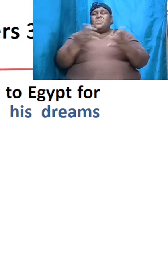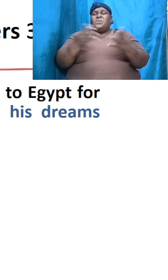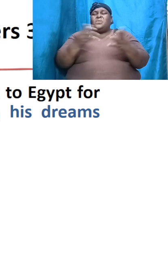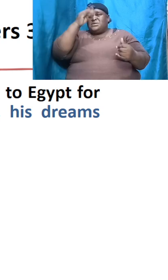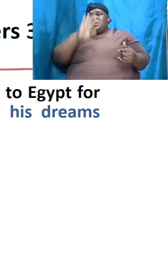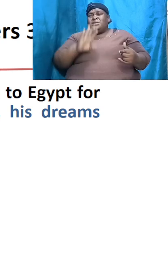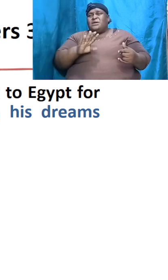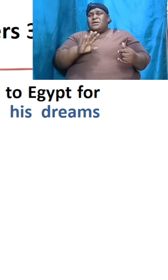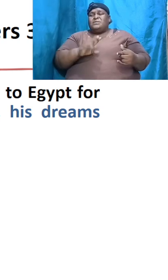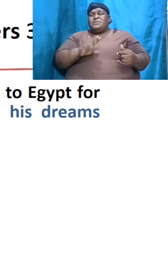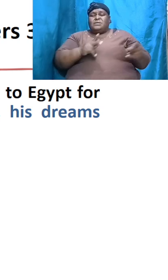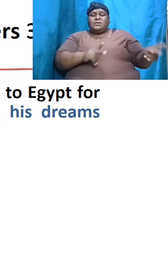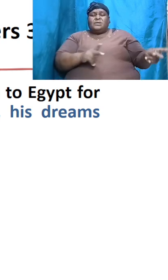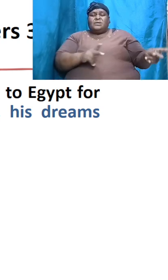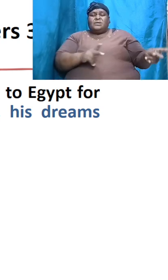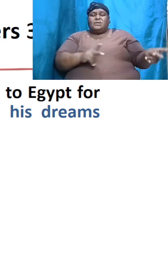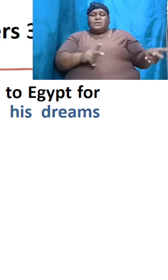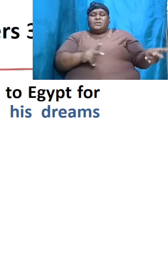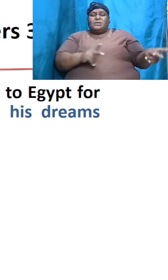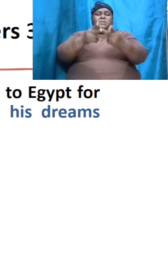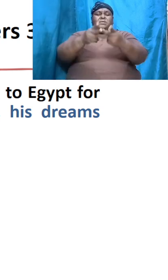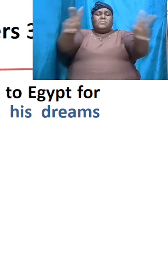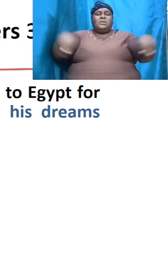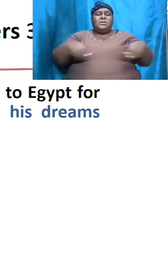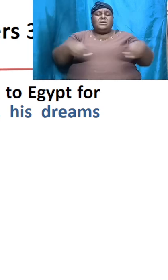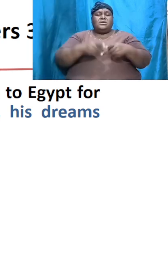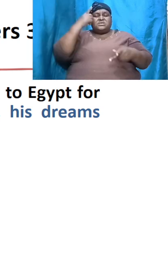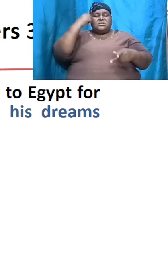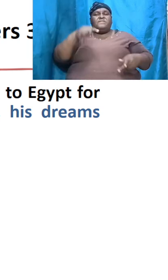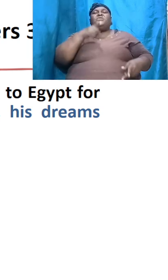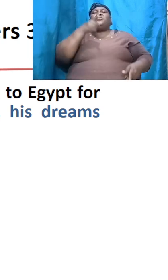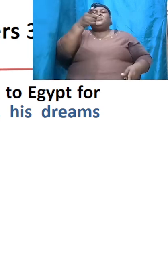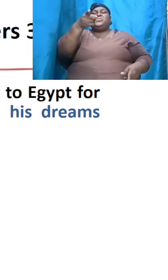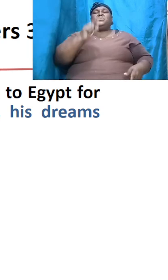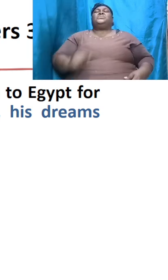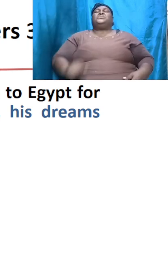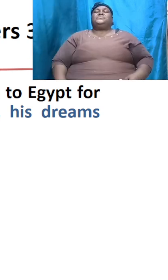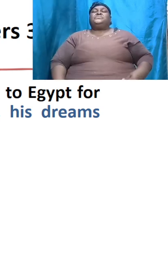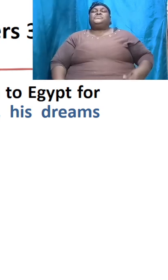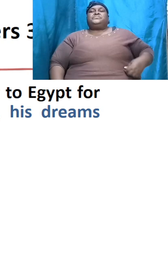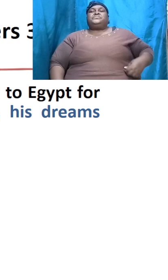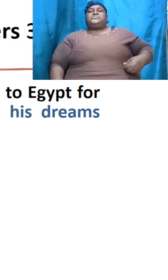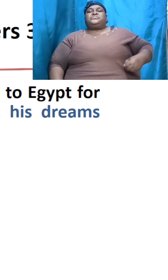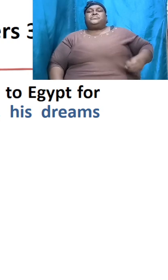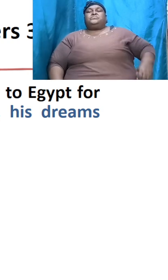has put in place and has set in motion now